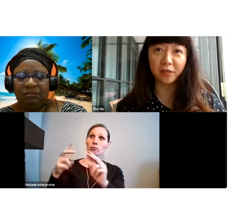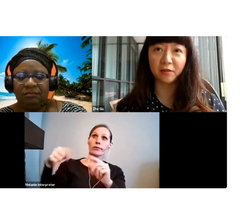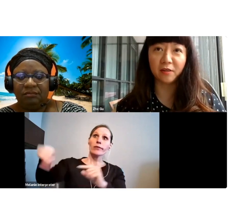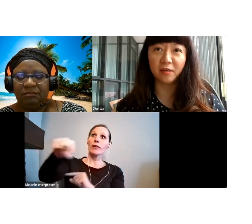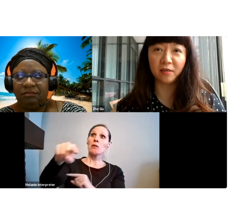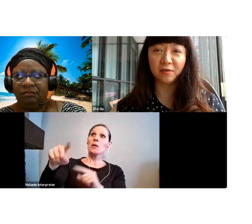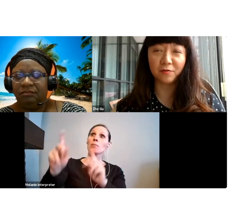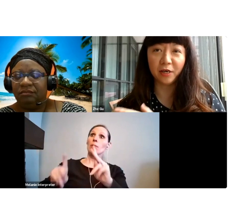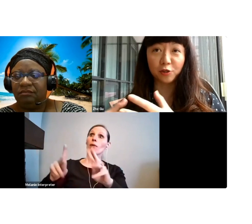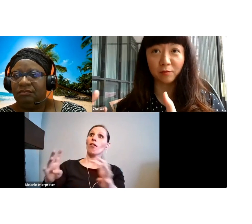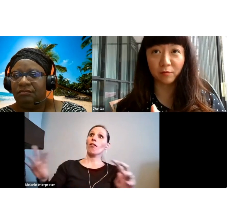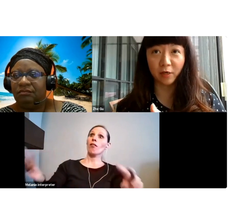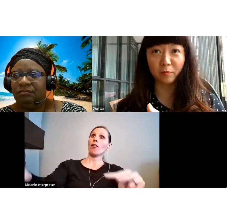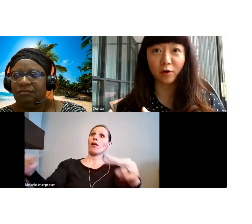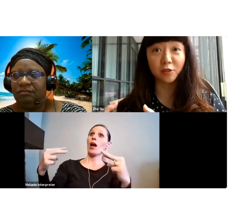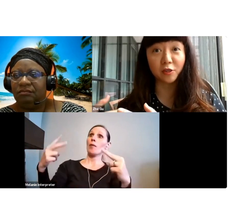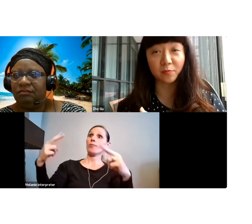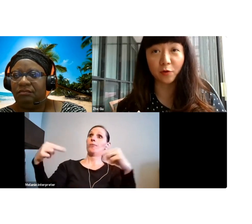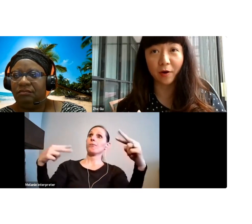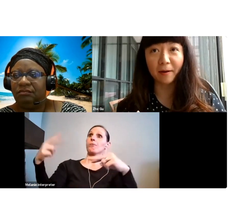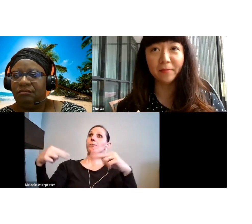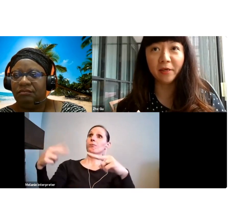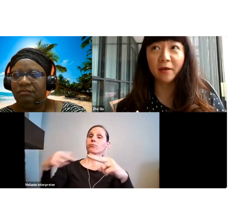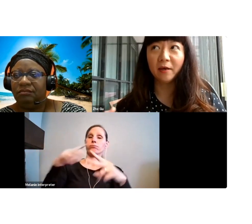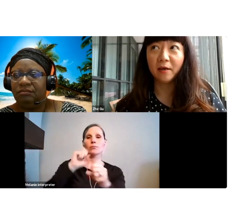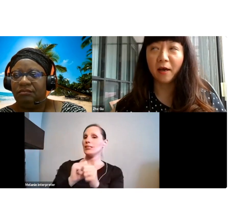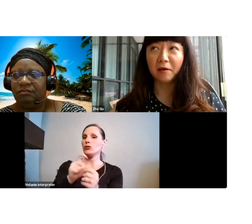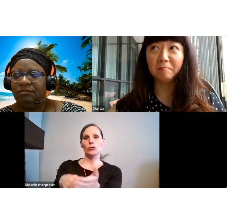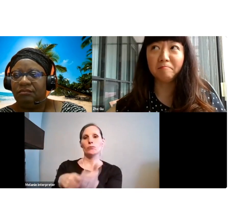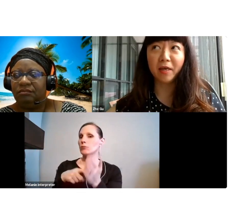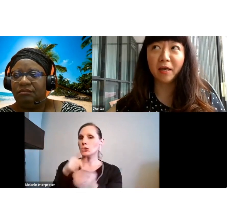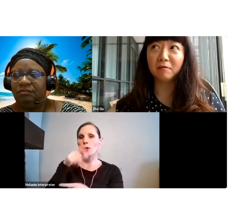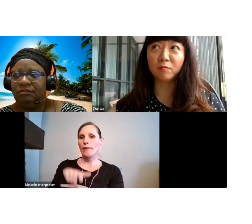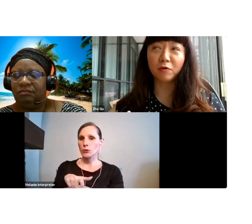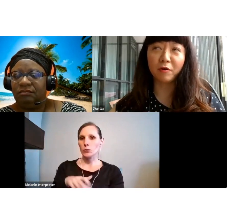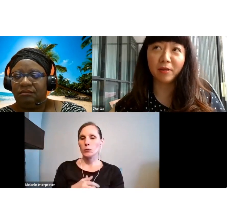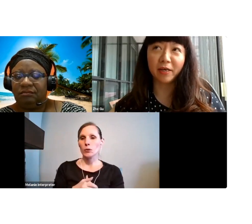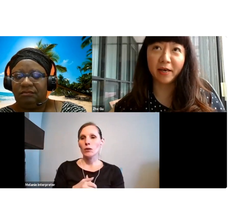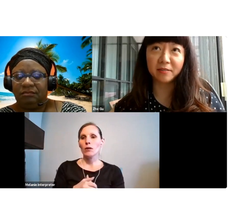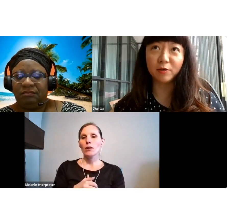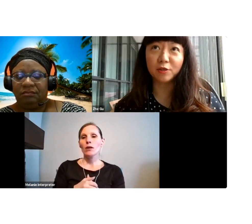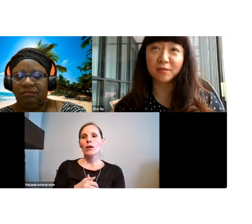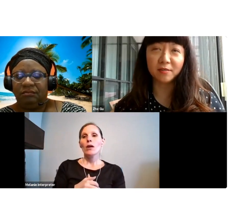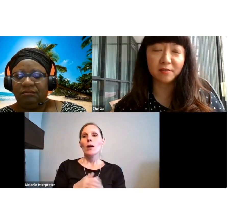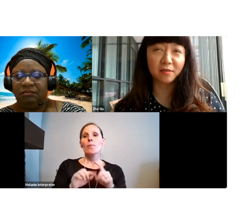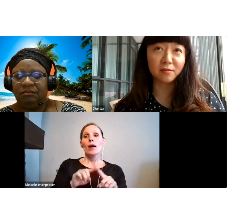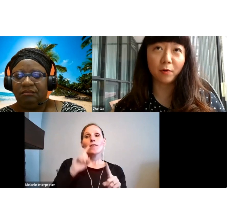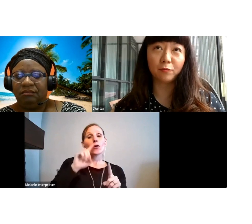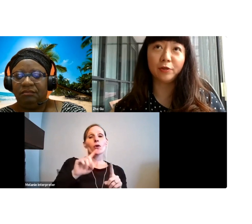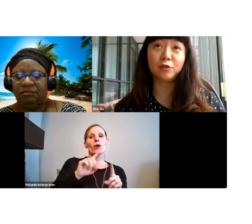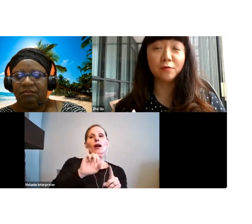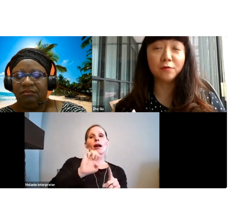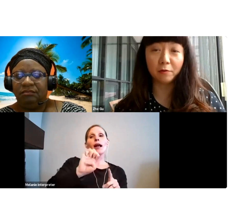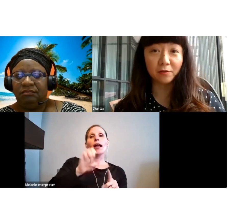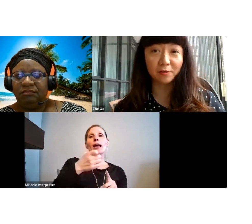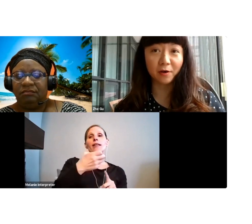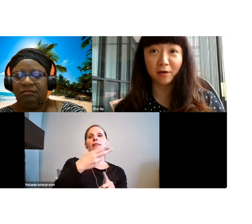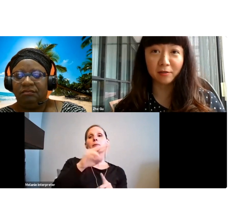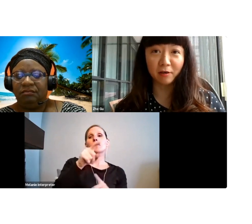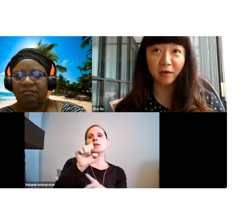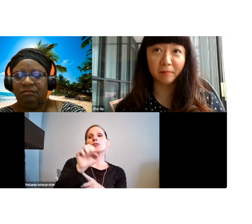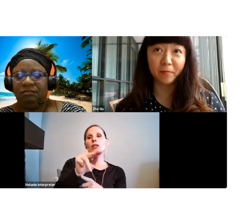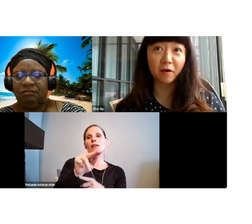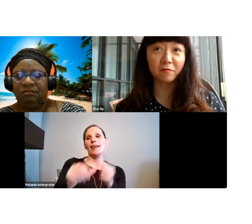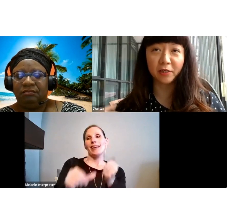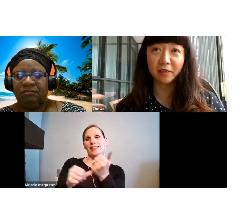supported in the creation projects program. Um, in a program like exhibition assistance, where we do focus